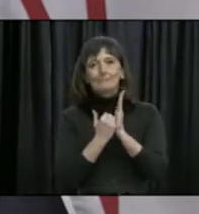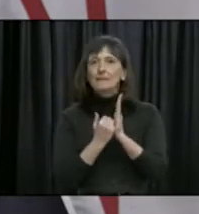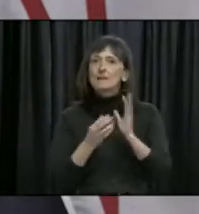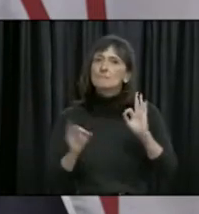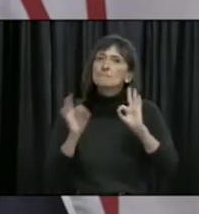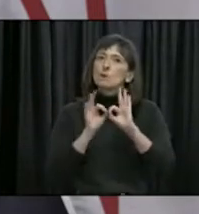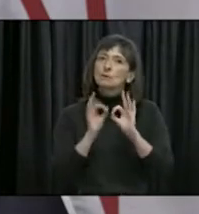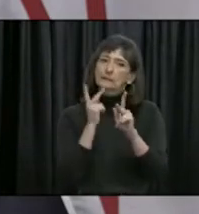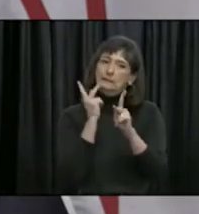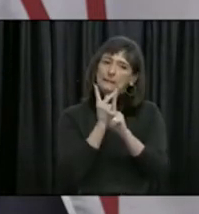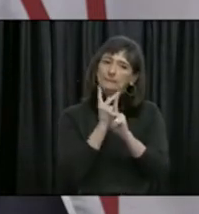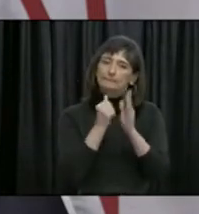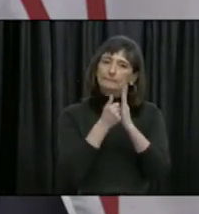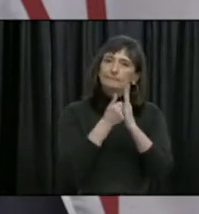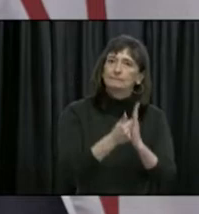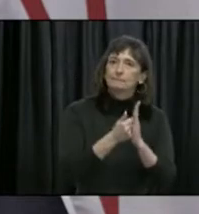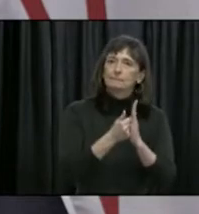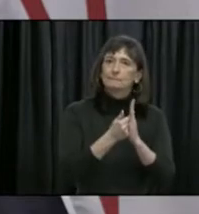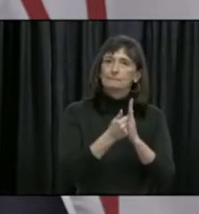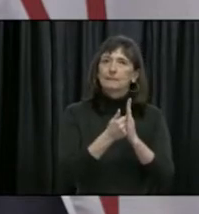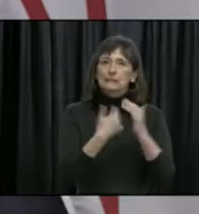through the Alert Levels according to our plan.